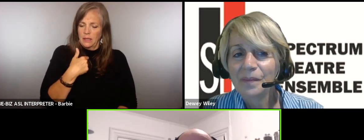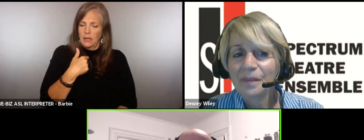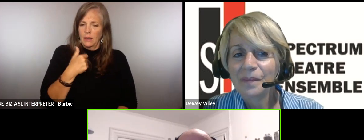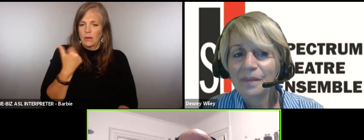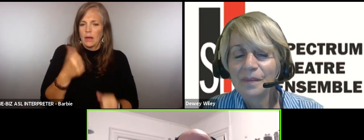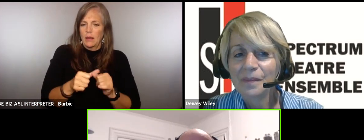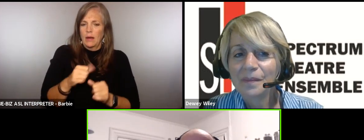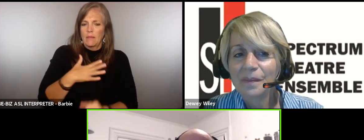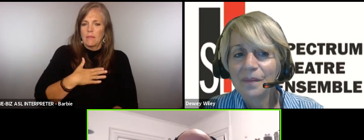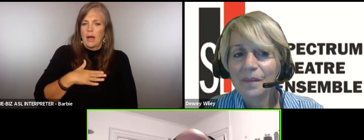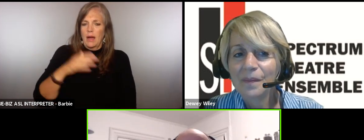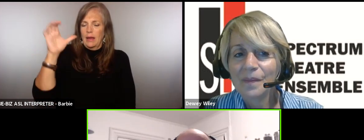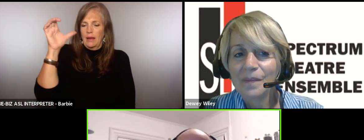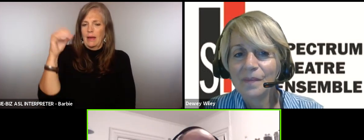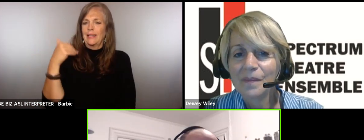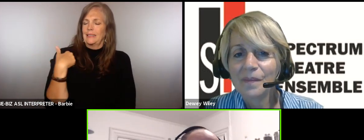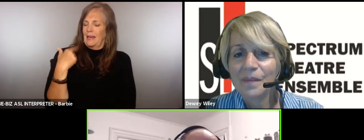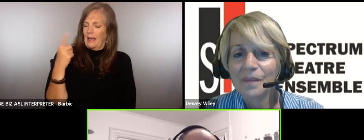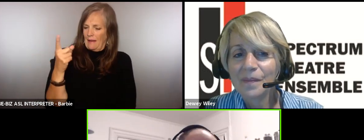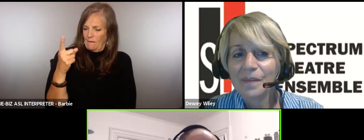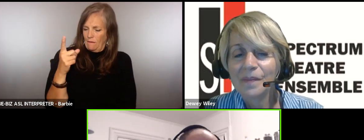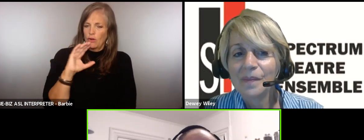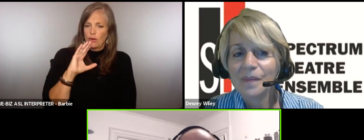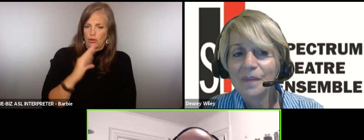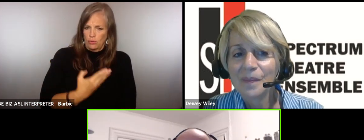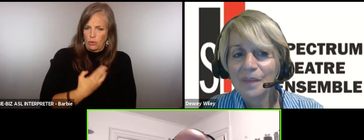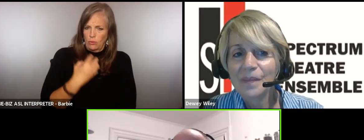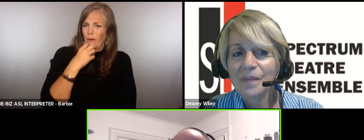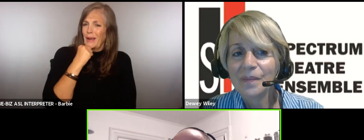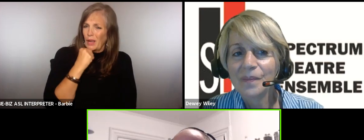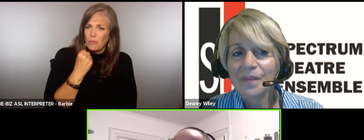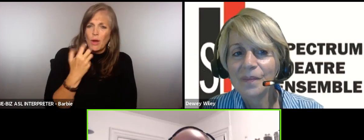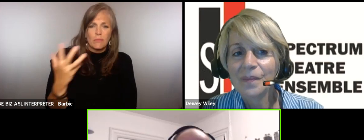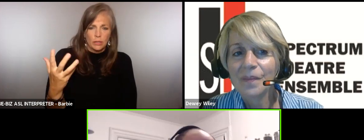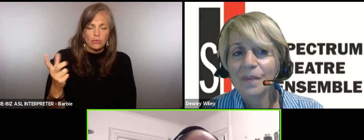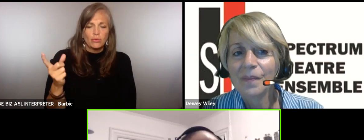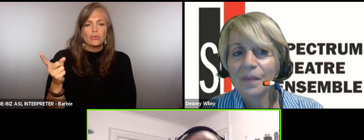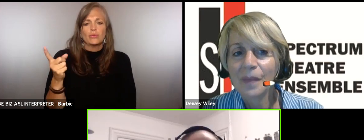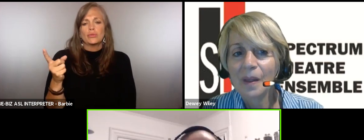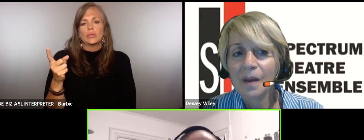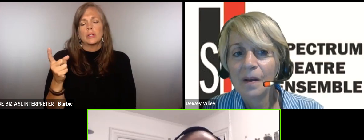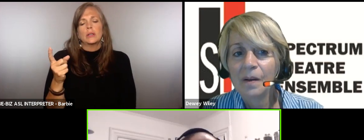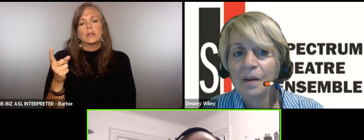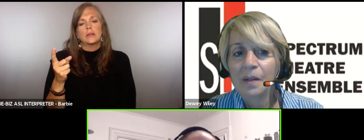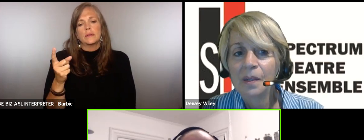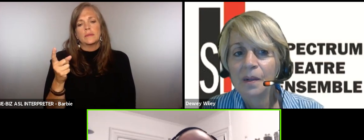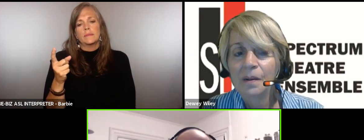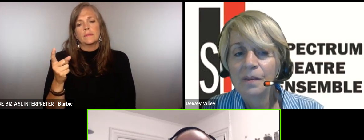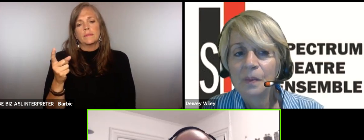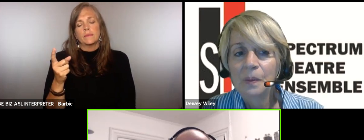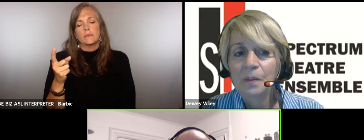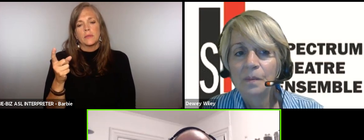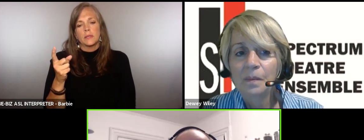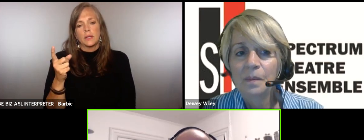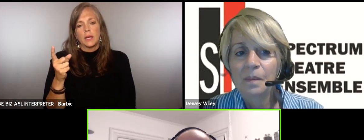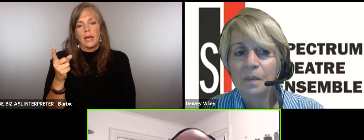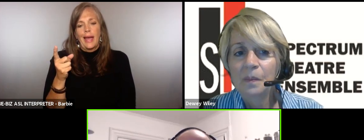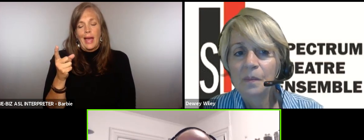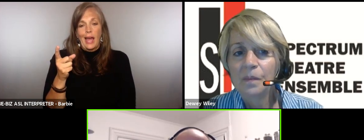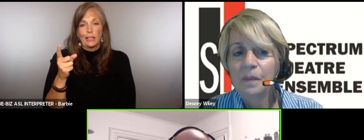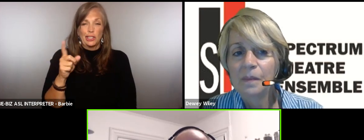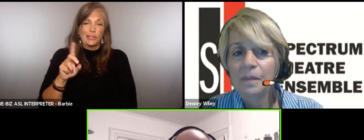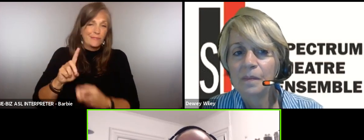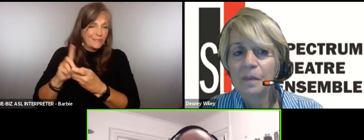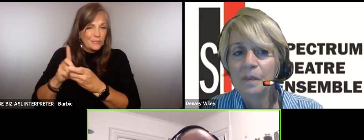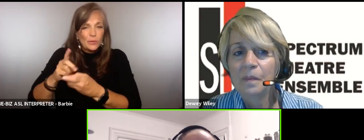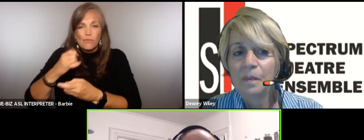uh has a daughter whom I care about very much and she you know got involved in the wrong guy and you know